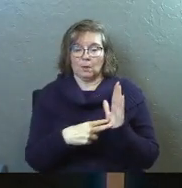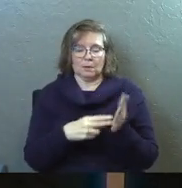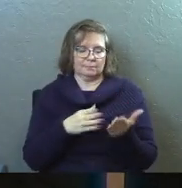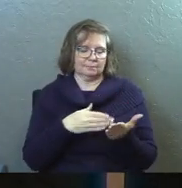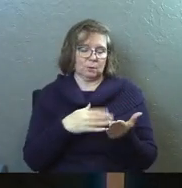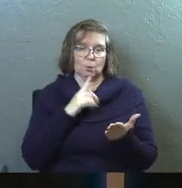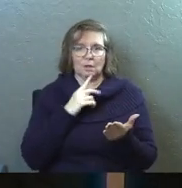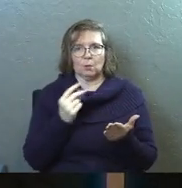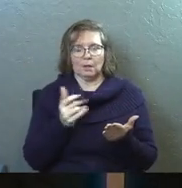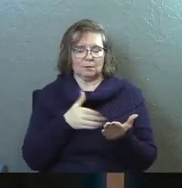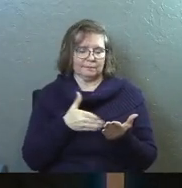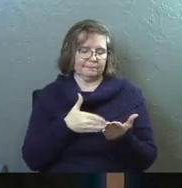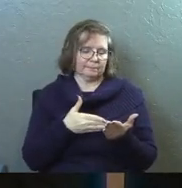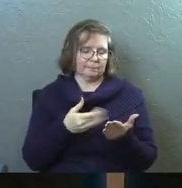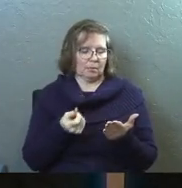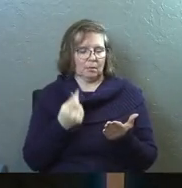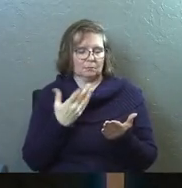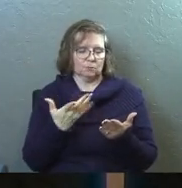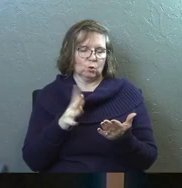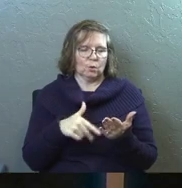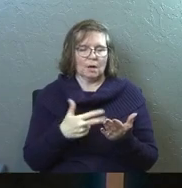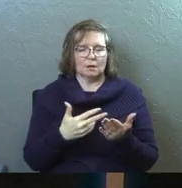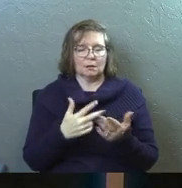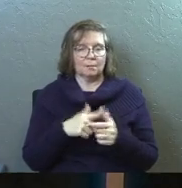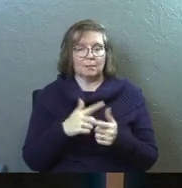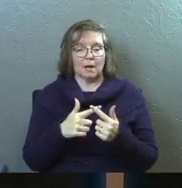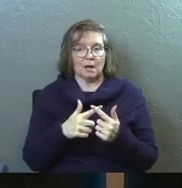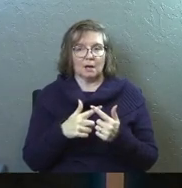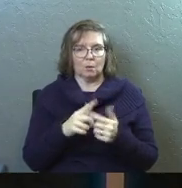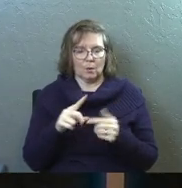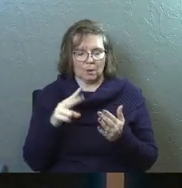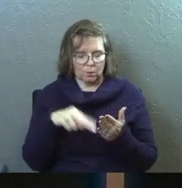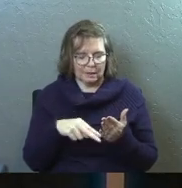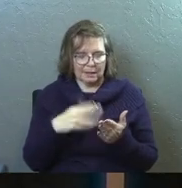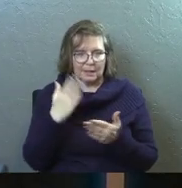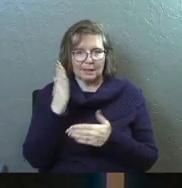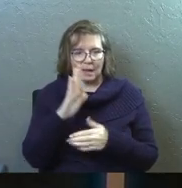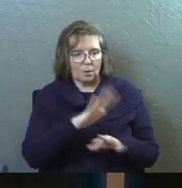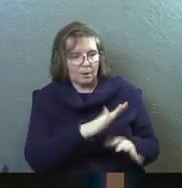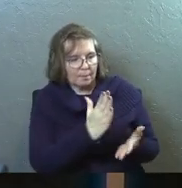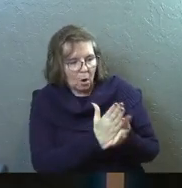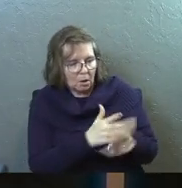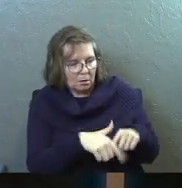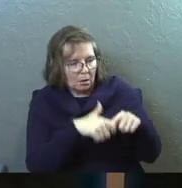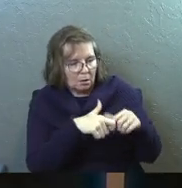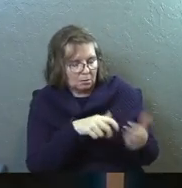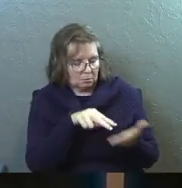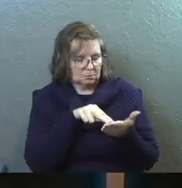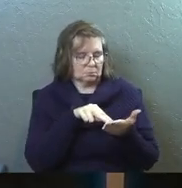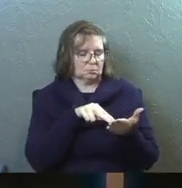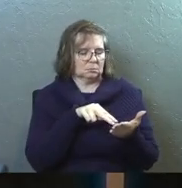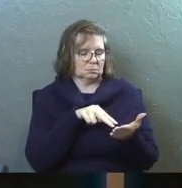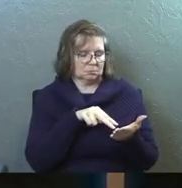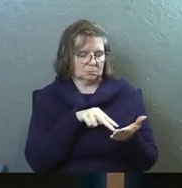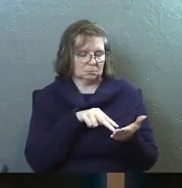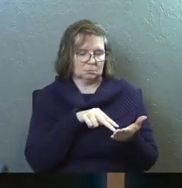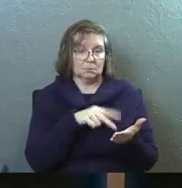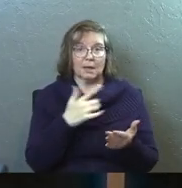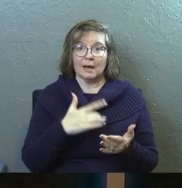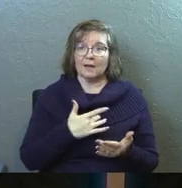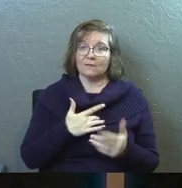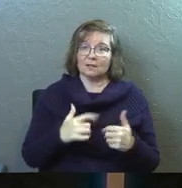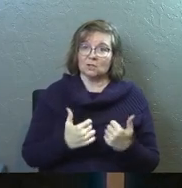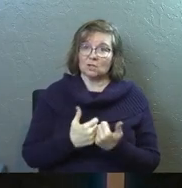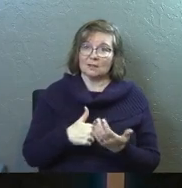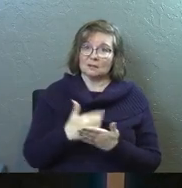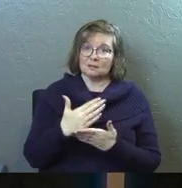through things sometimes really quick because I feel like I've heard it, I've read it before, but God paused me here this week. And I feel like the challenge that I have in